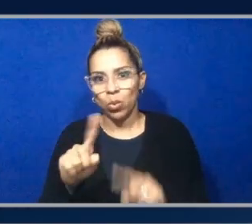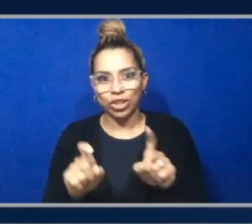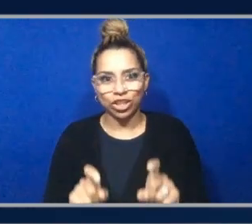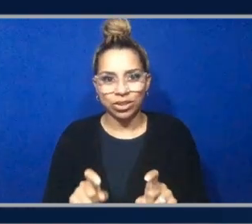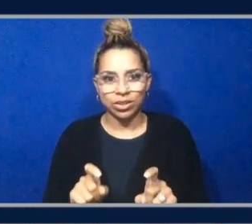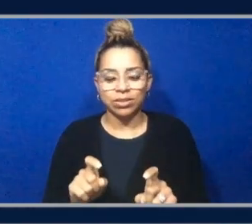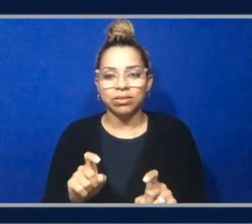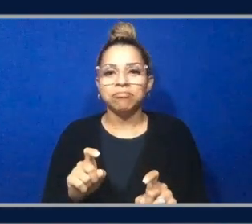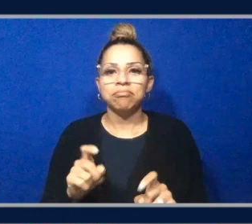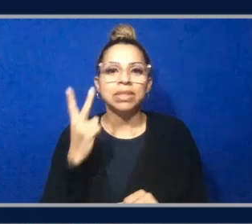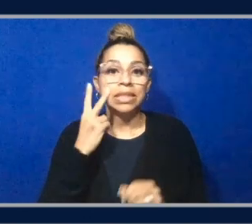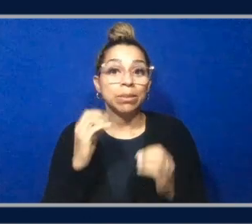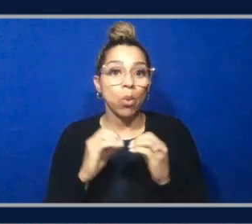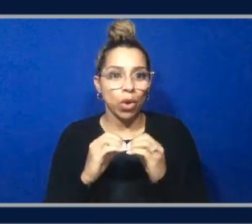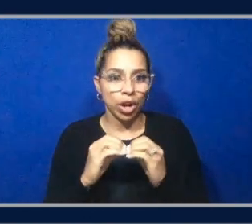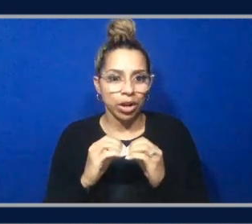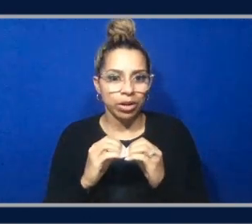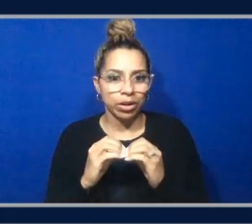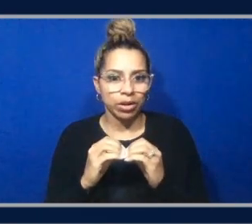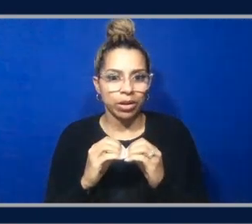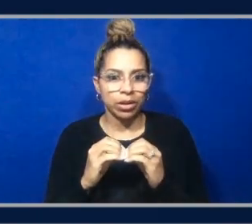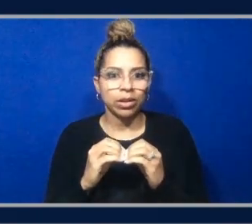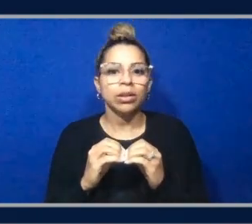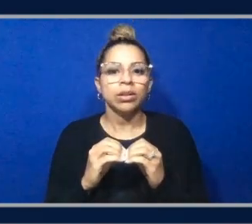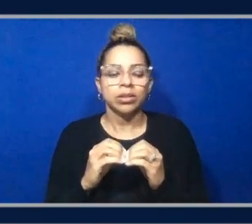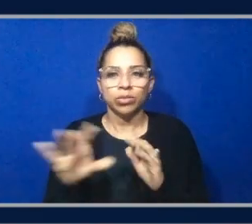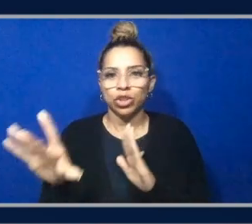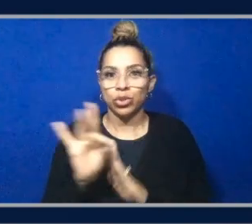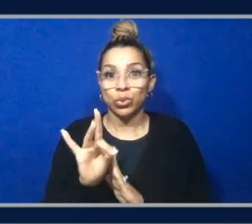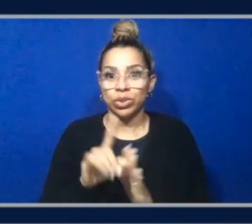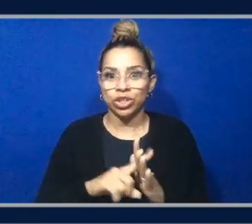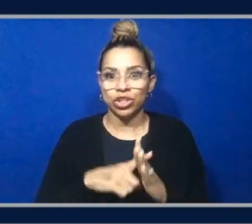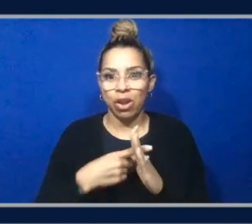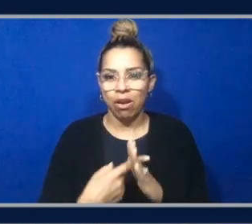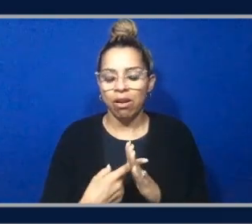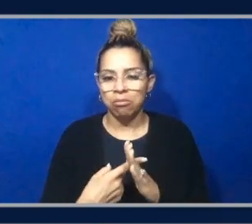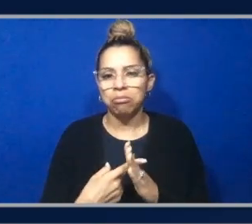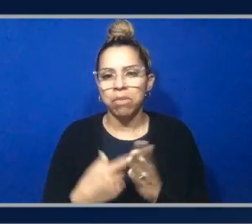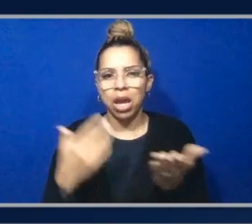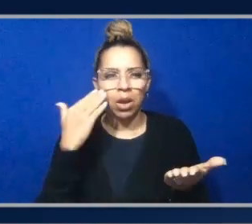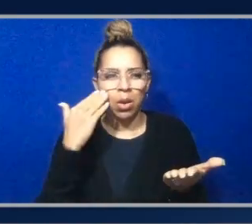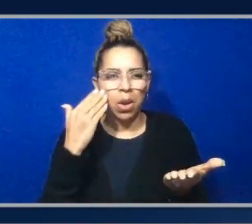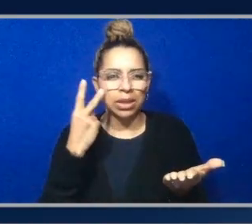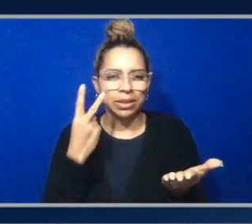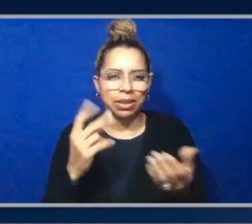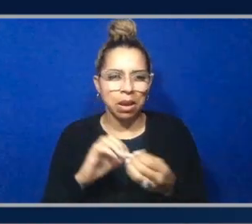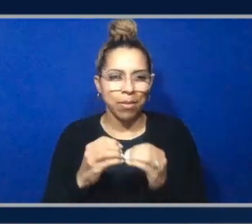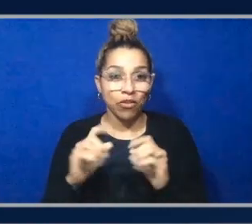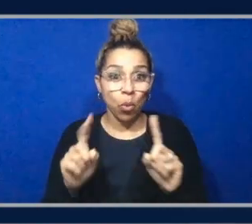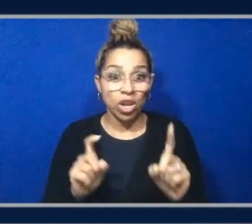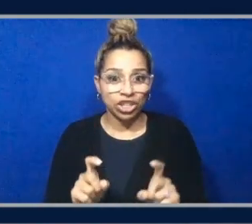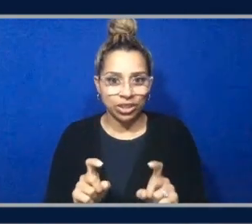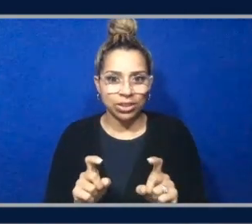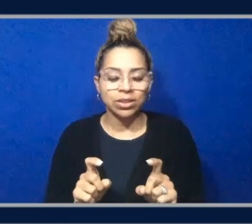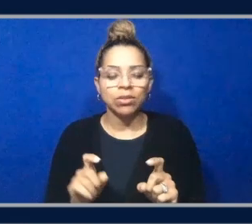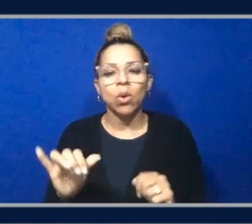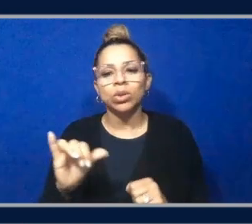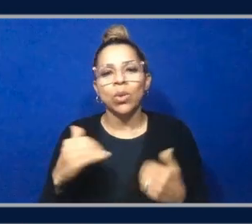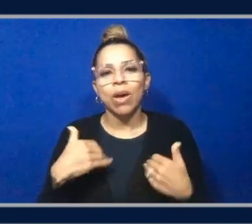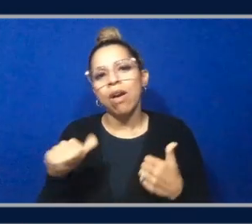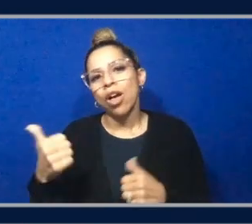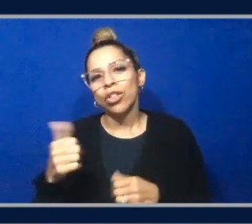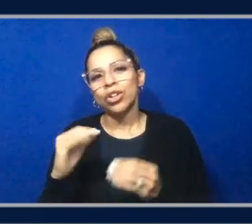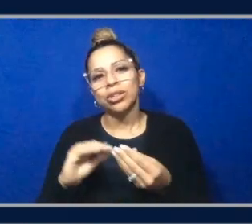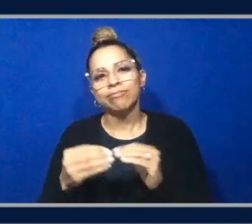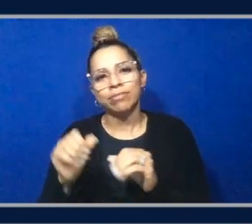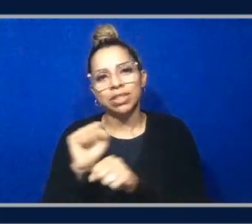And we can choose a start. So you can see here that aside from the number of questions that we're working through, there's also some other statistics that are pretty useful, pretty